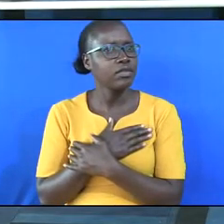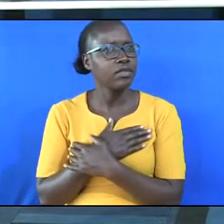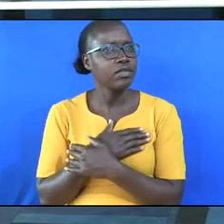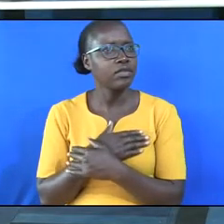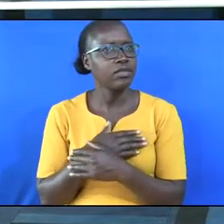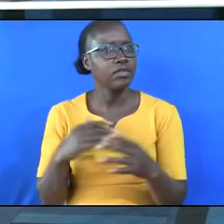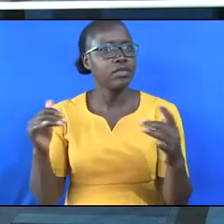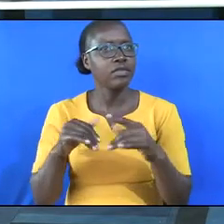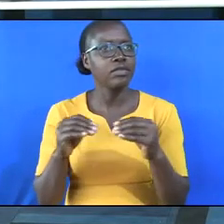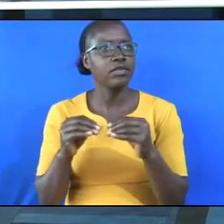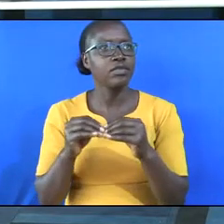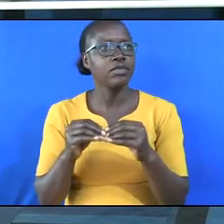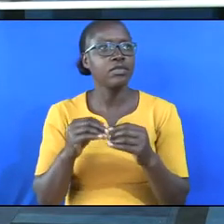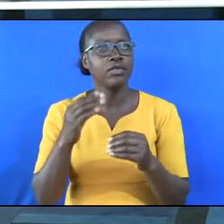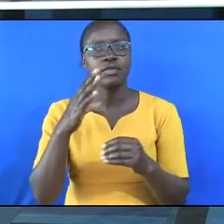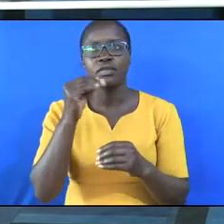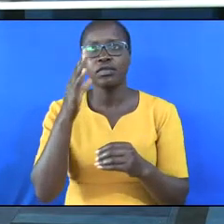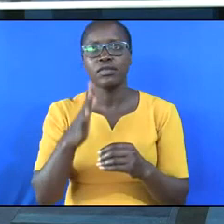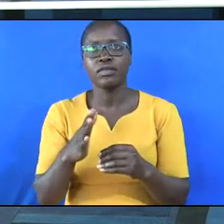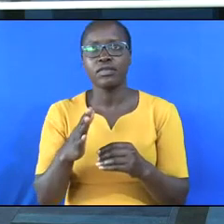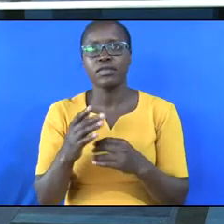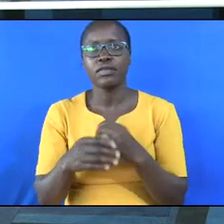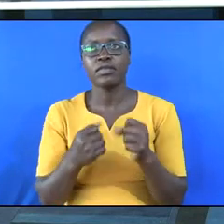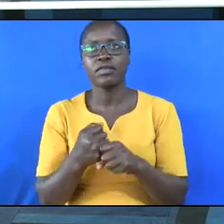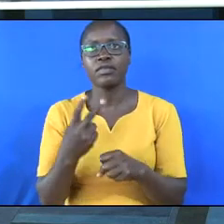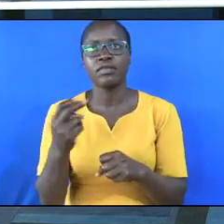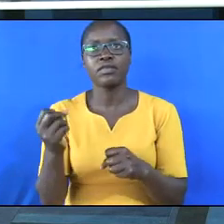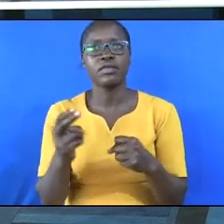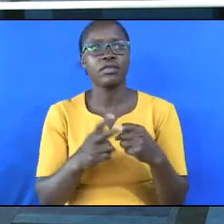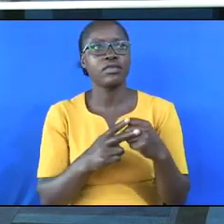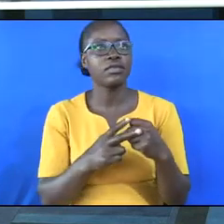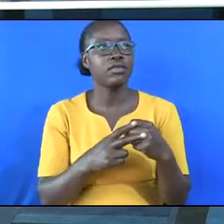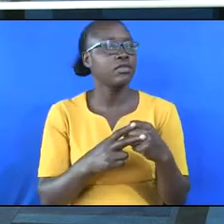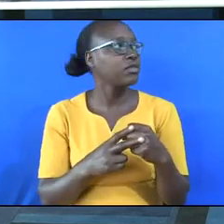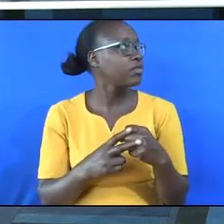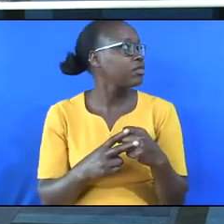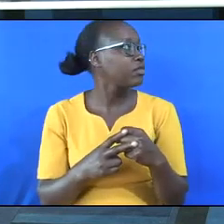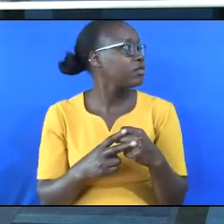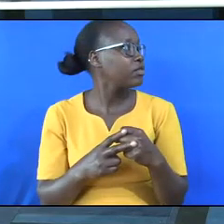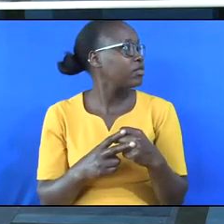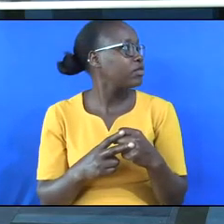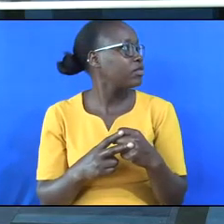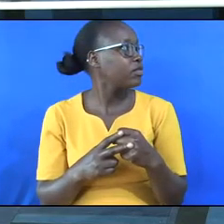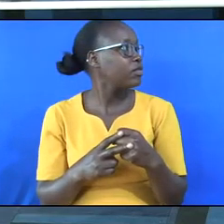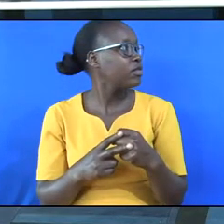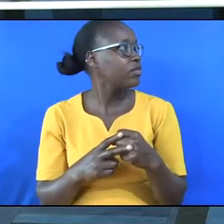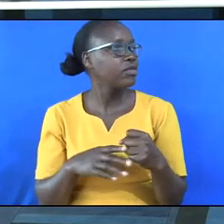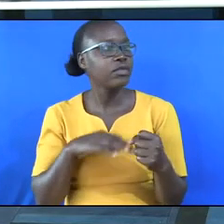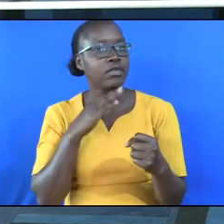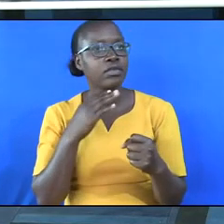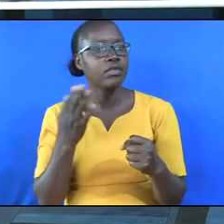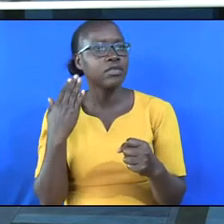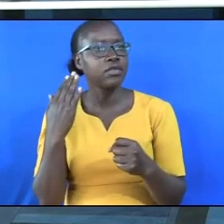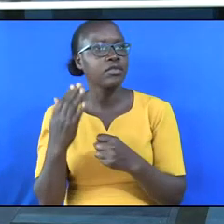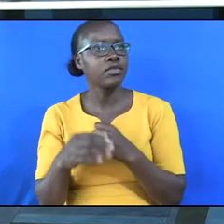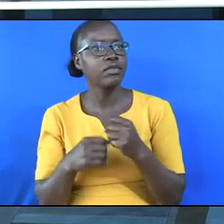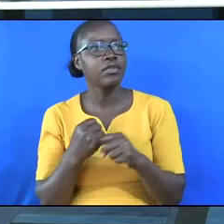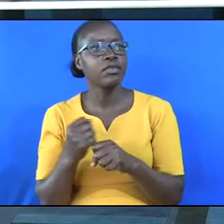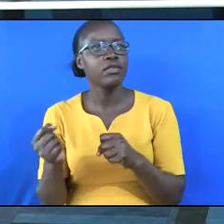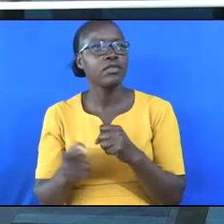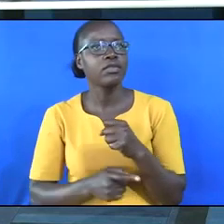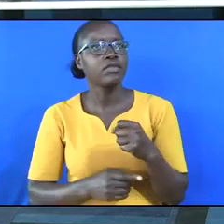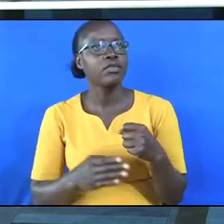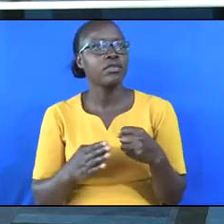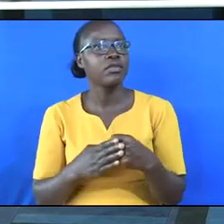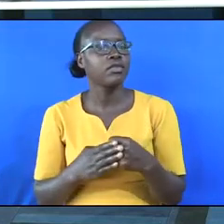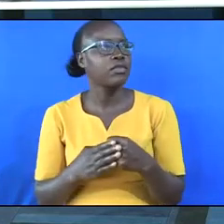speaker in the year 2007. He passed on last September and I want to